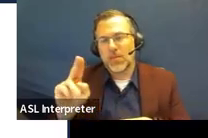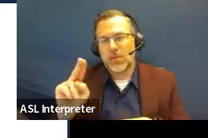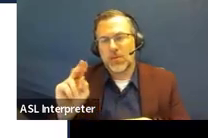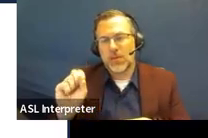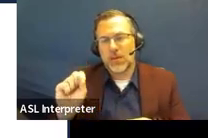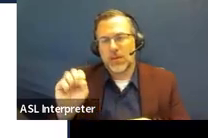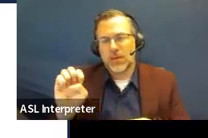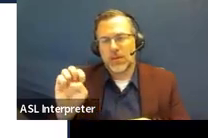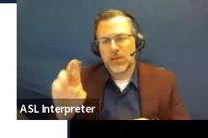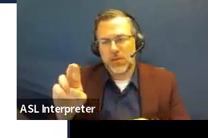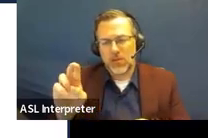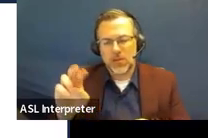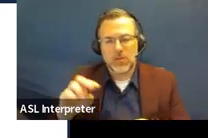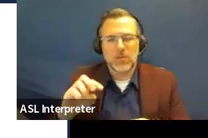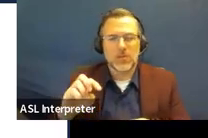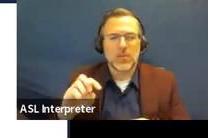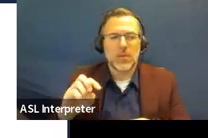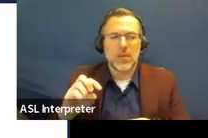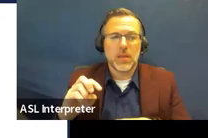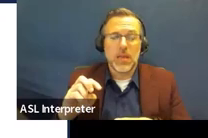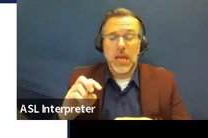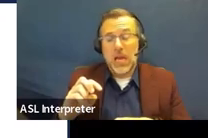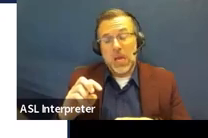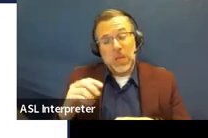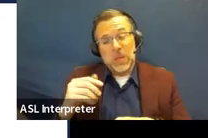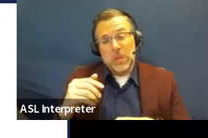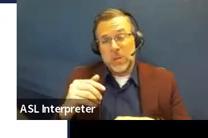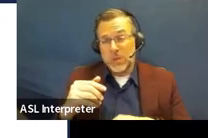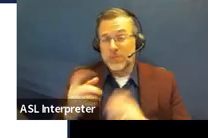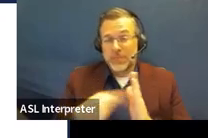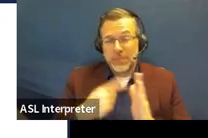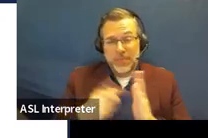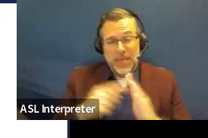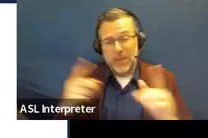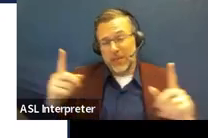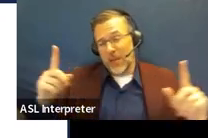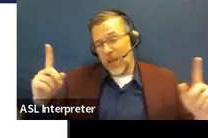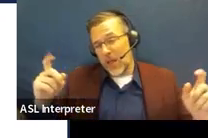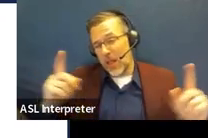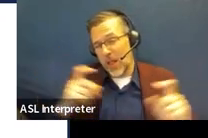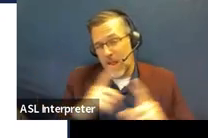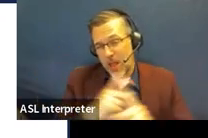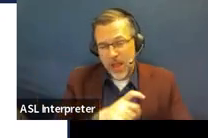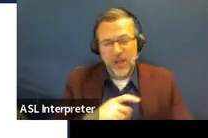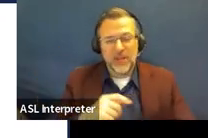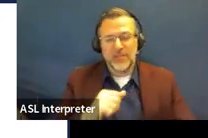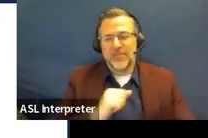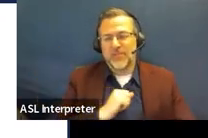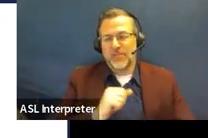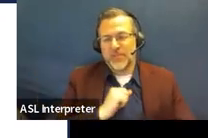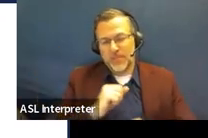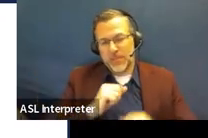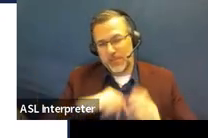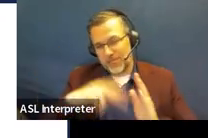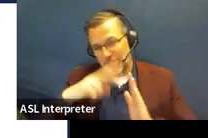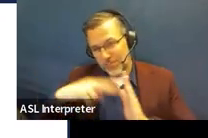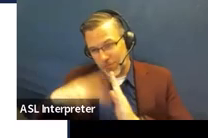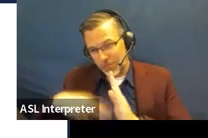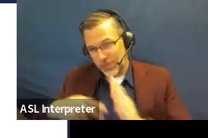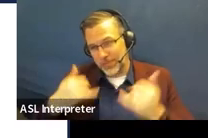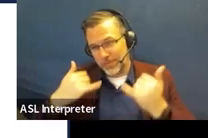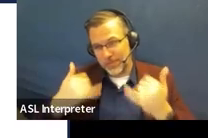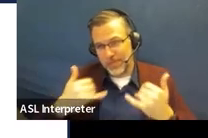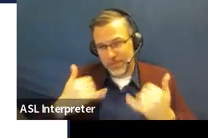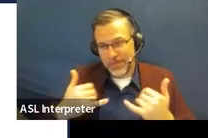definitely a more difficult read as I learn it myself and read through it. It's